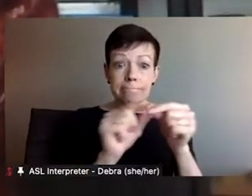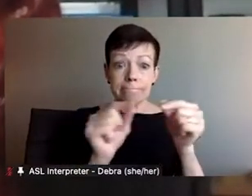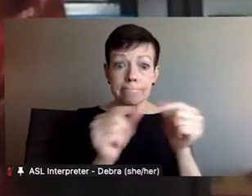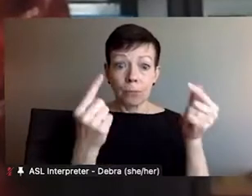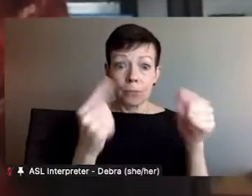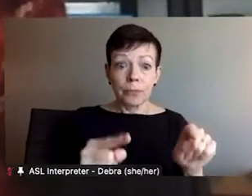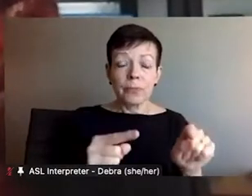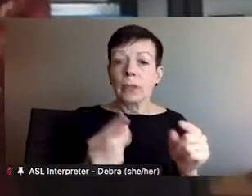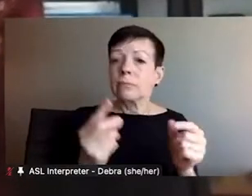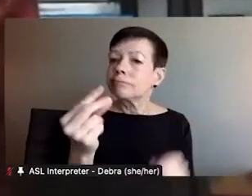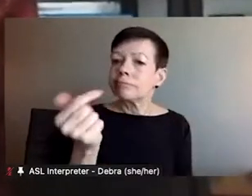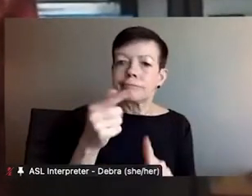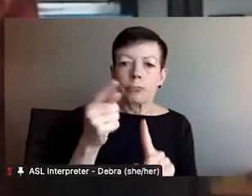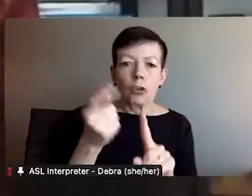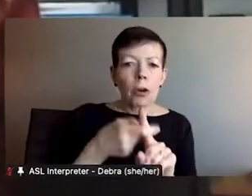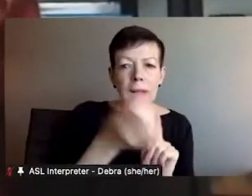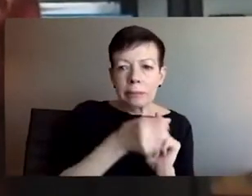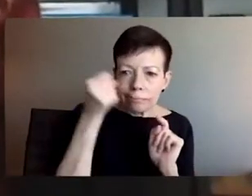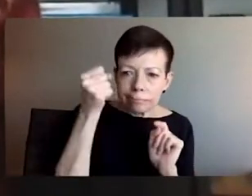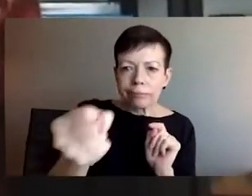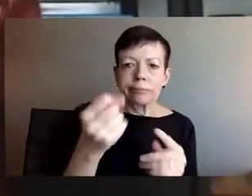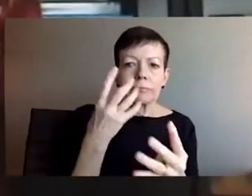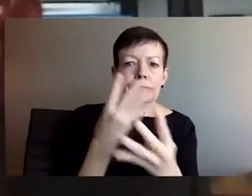Russians are prohibited from using this word.